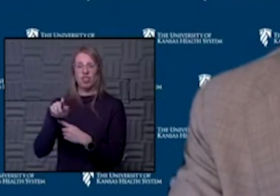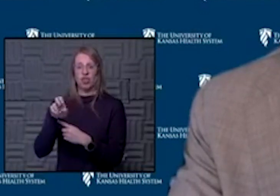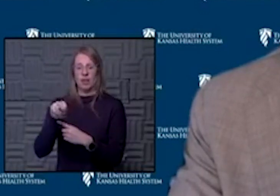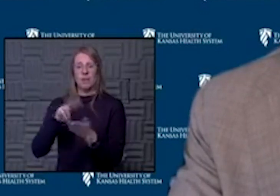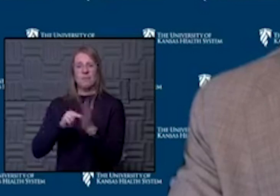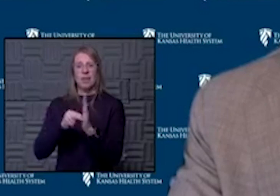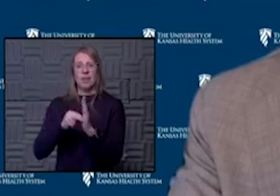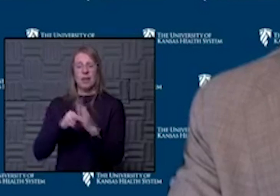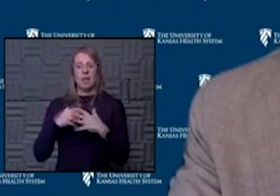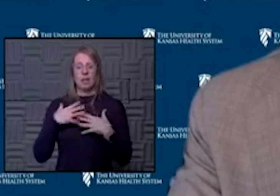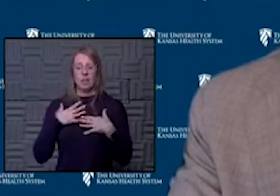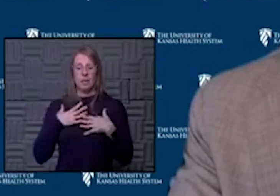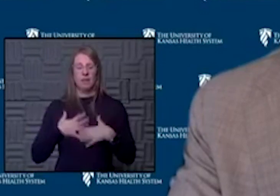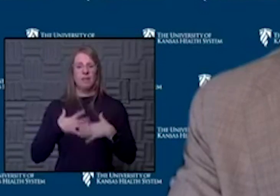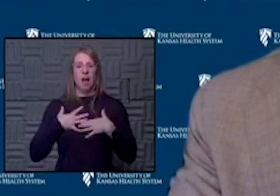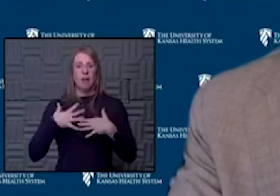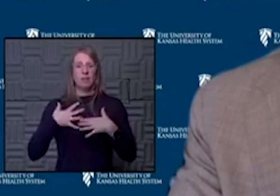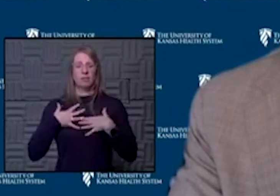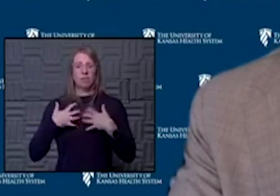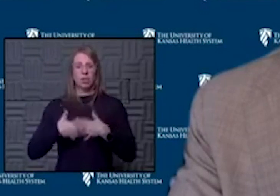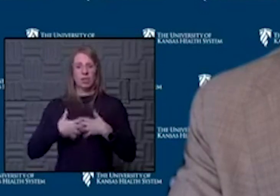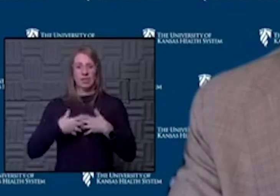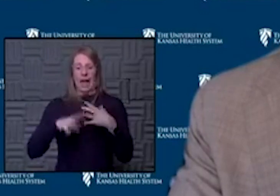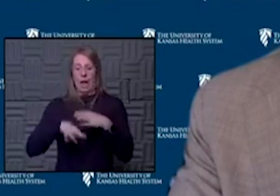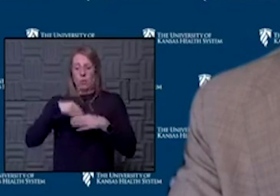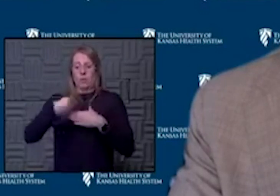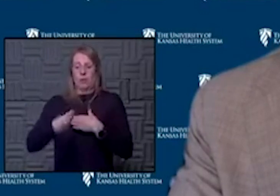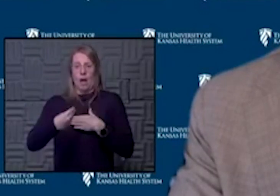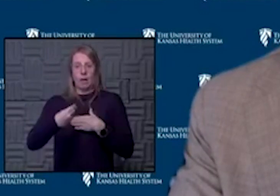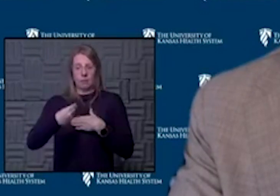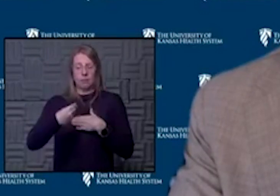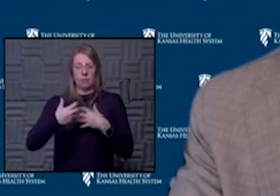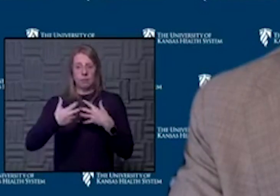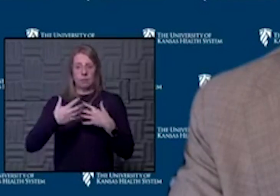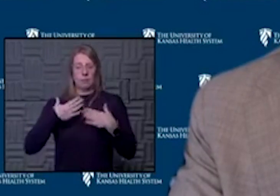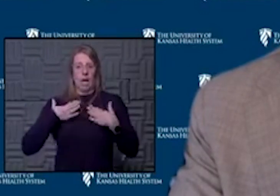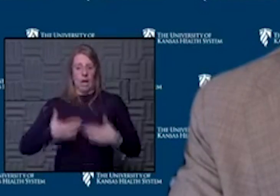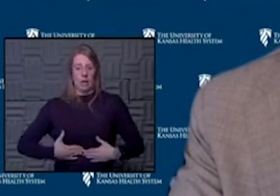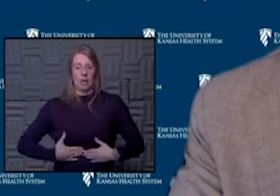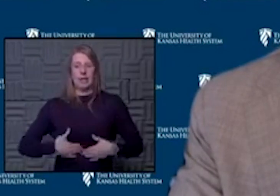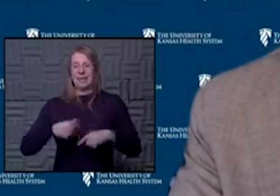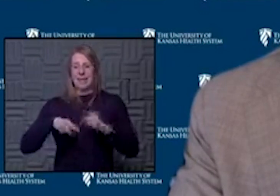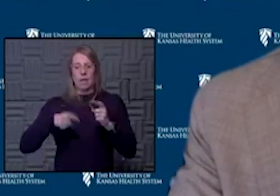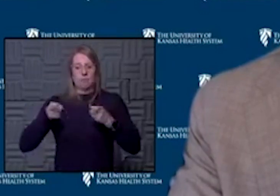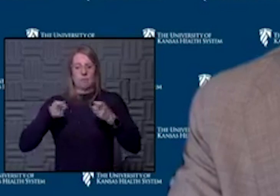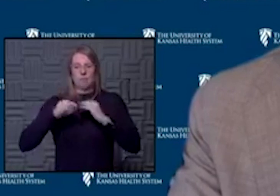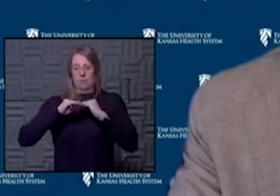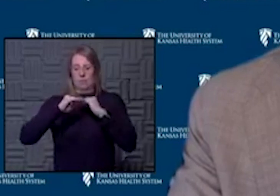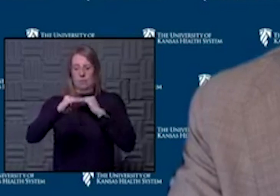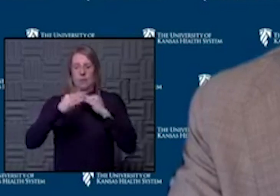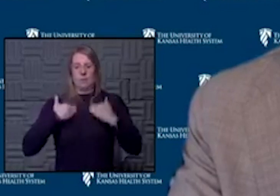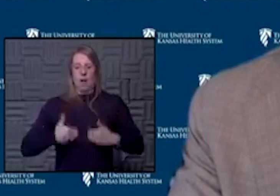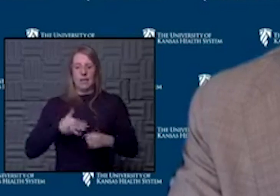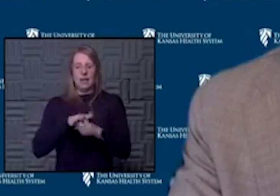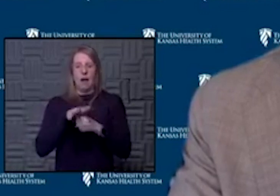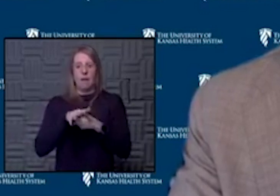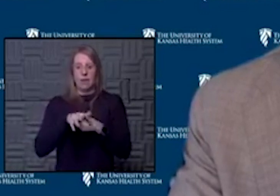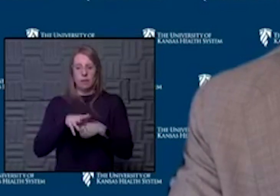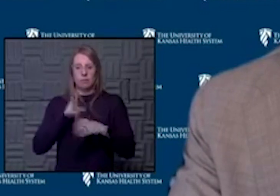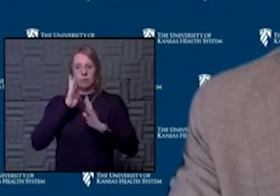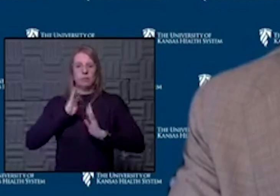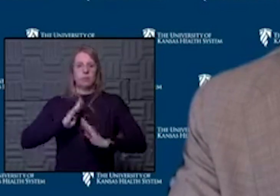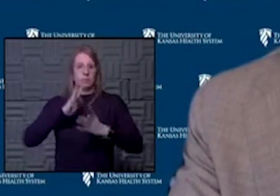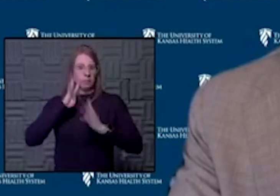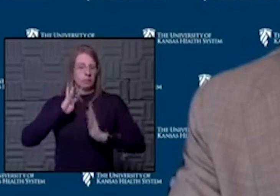the body, if you will, um, for people who cannot manage to, to oxygenate or provide their body with enough oxygen and ventilation,